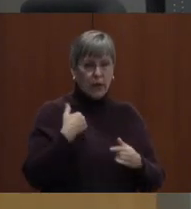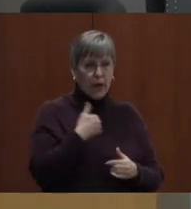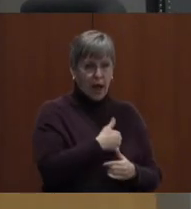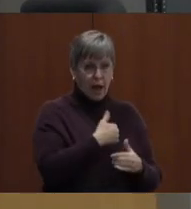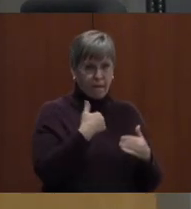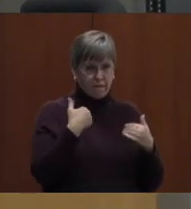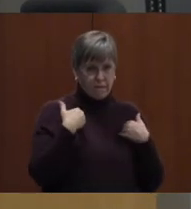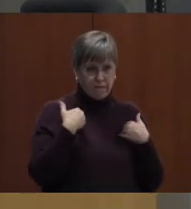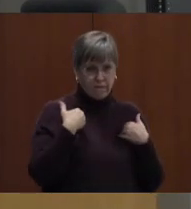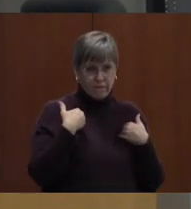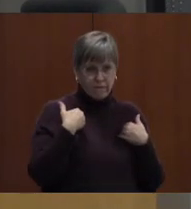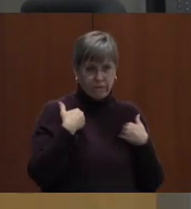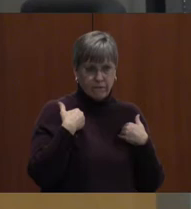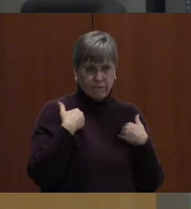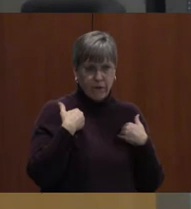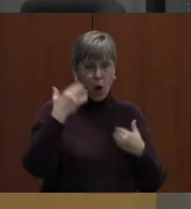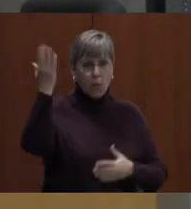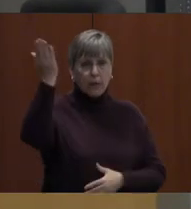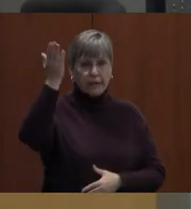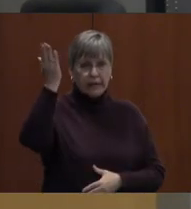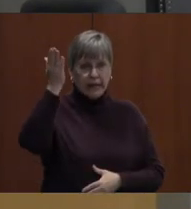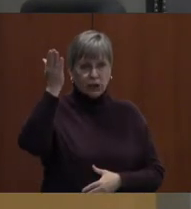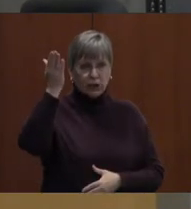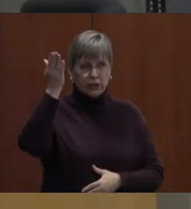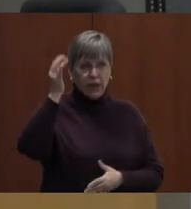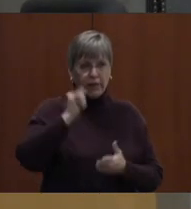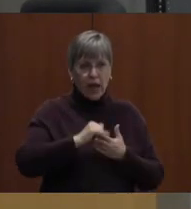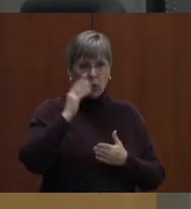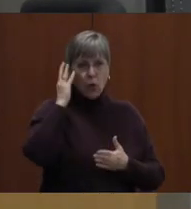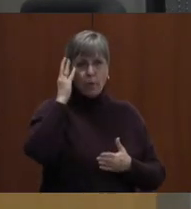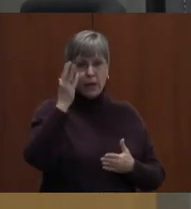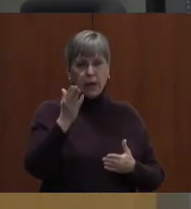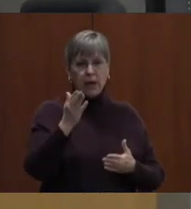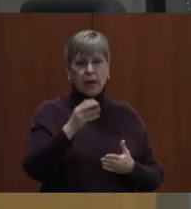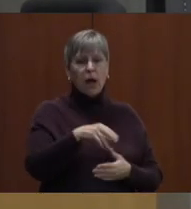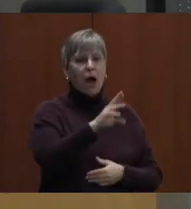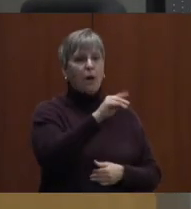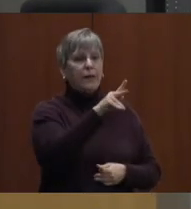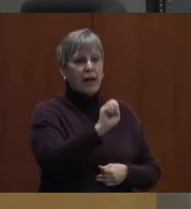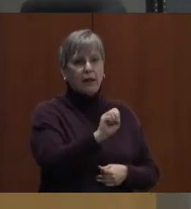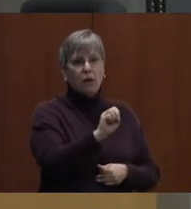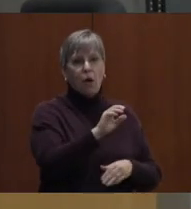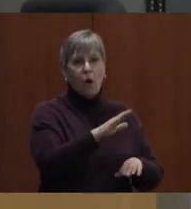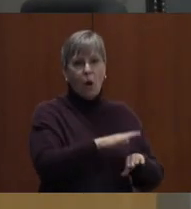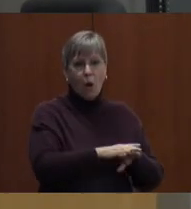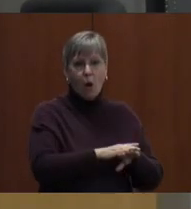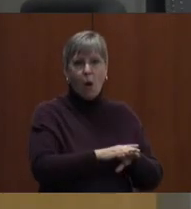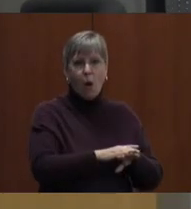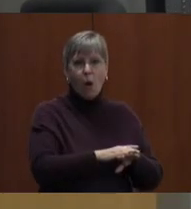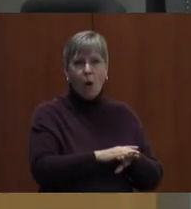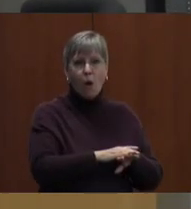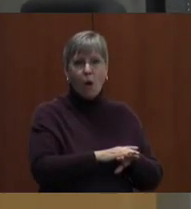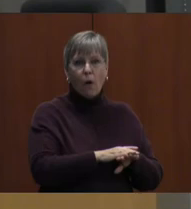presentation that will be an update of the blueprint